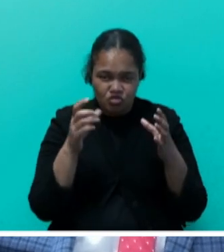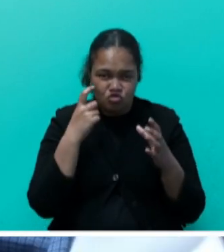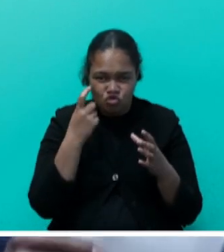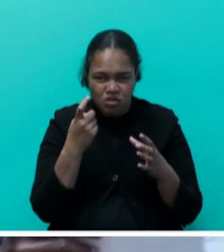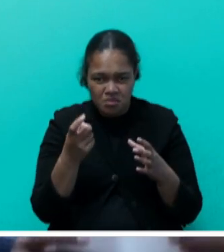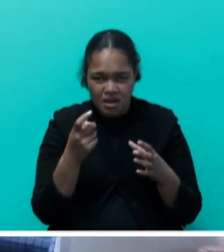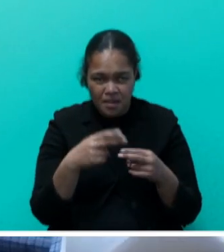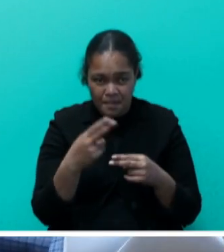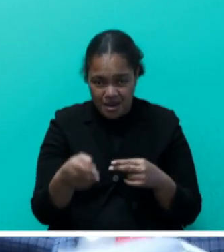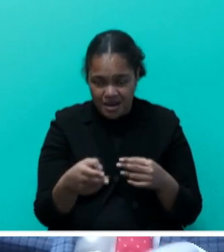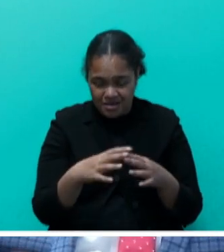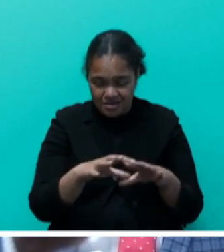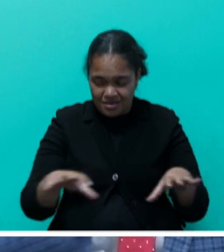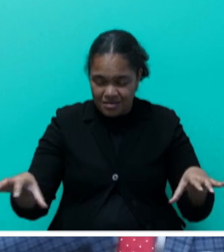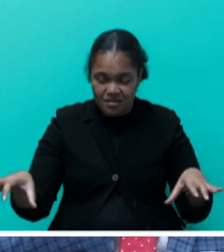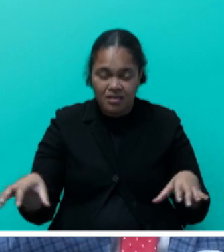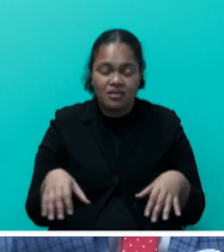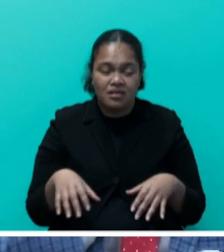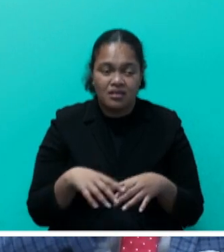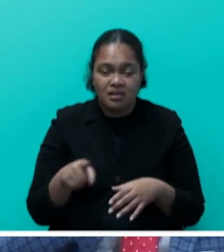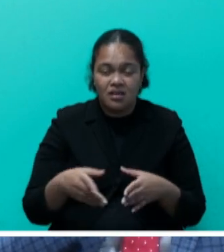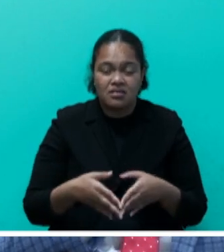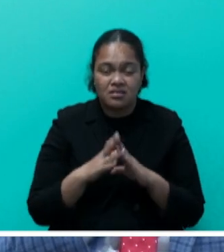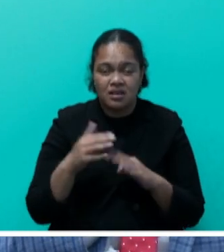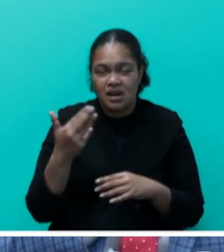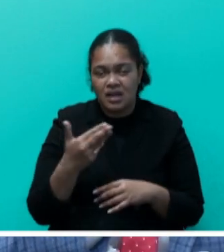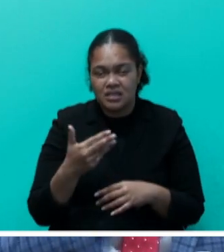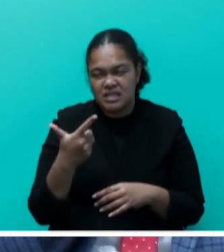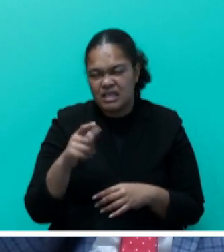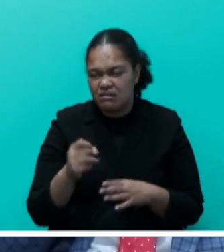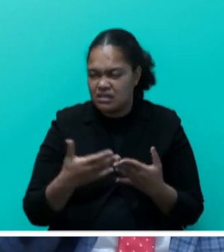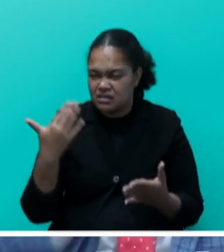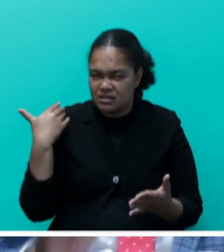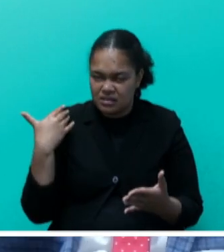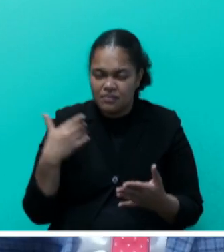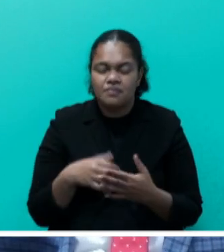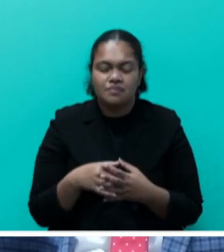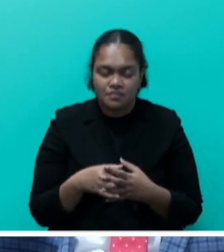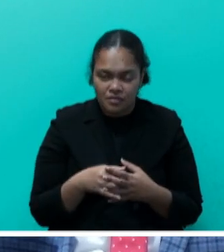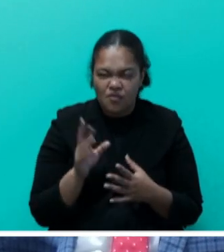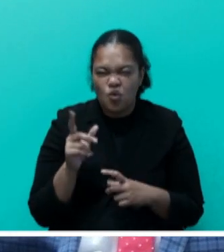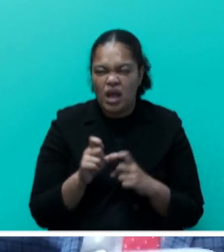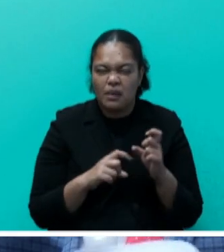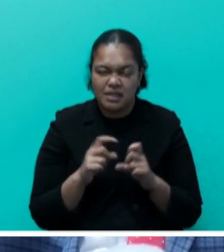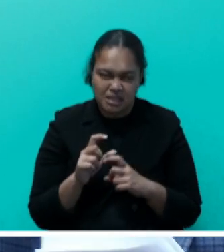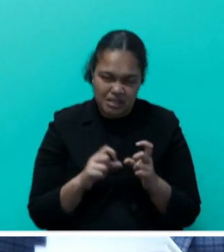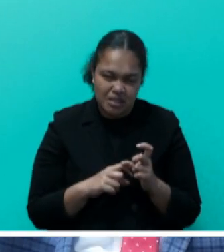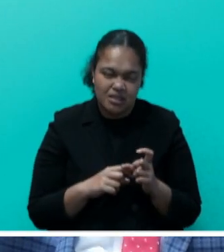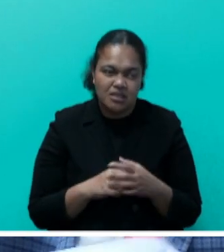plant was established in the 1970s for the capacity for